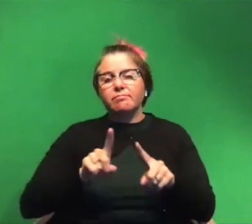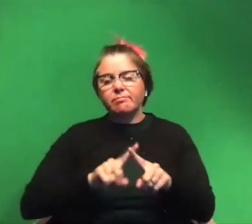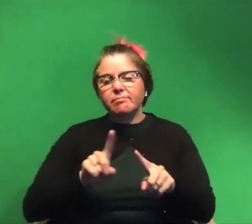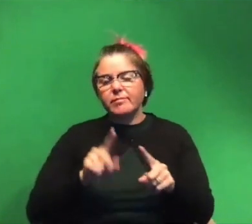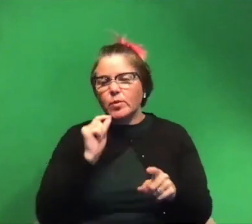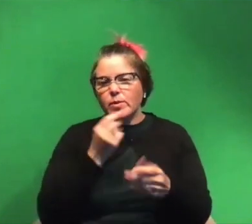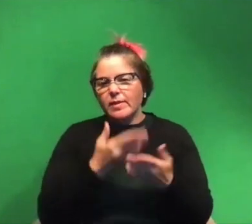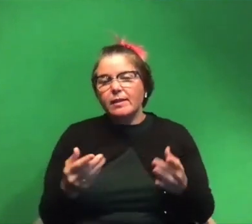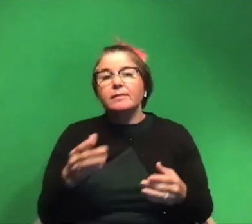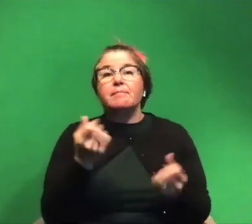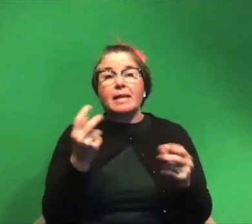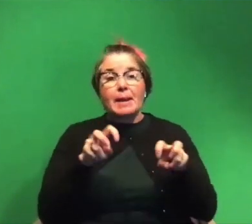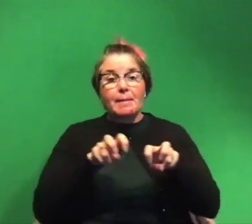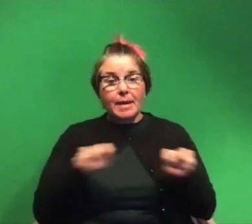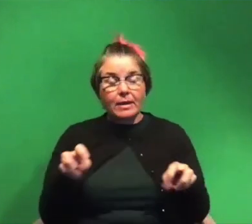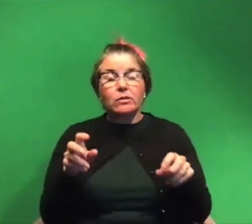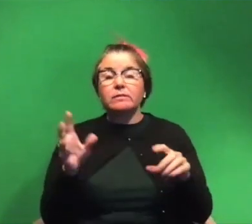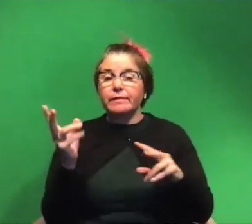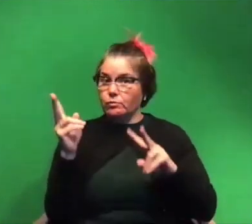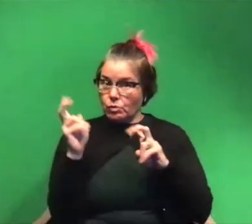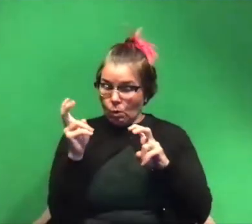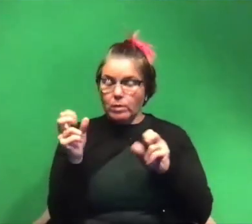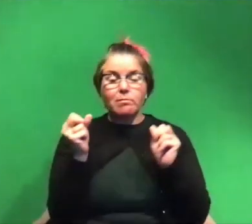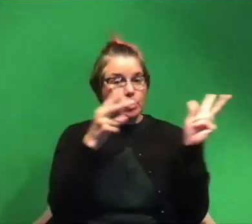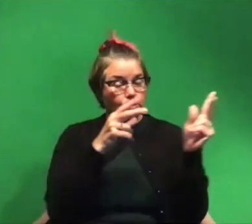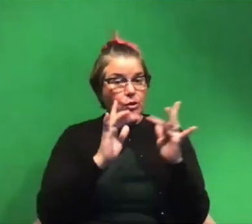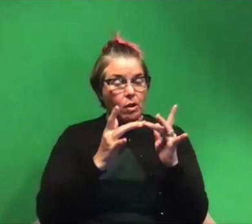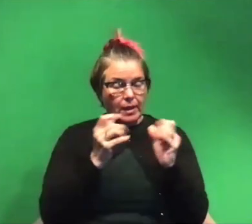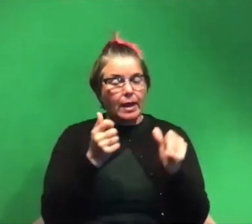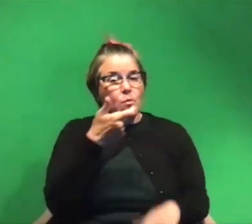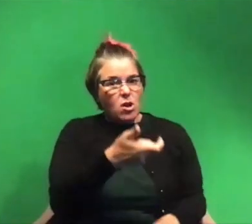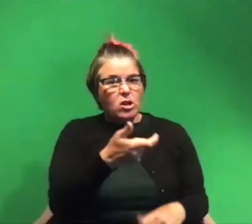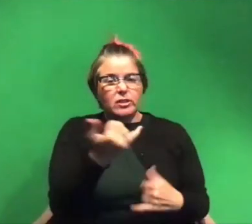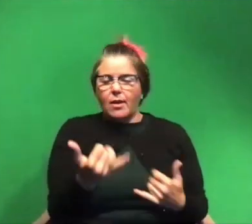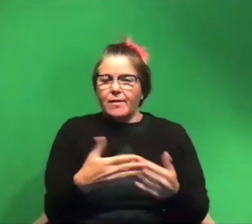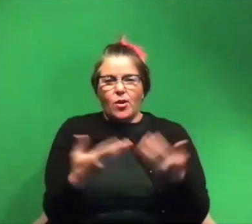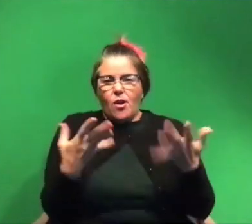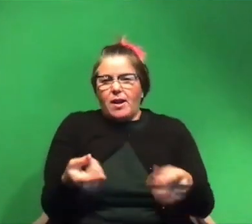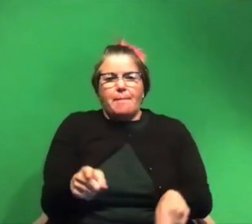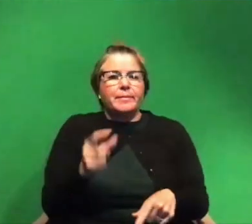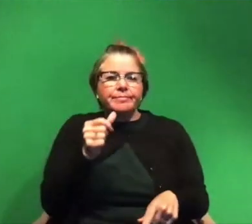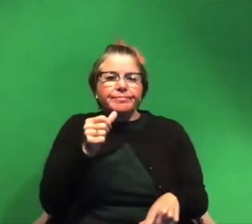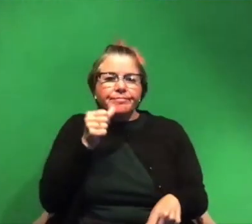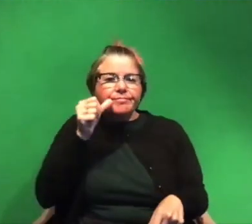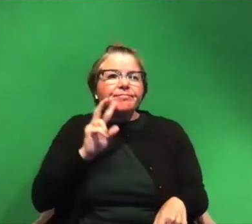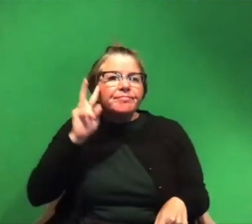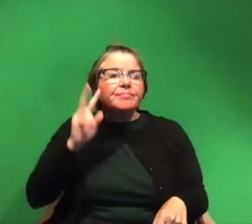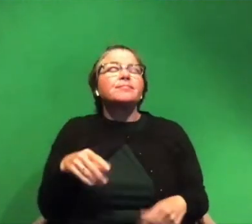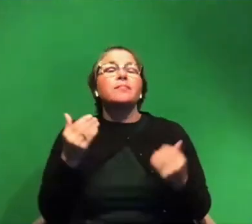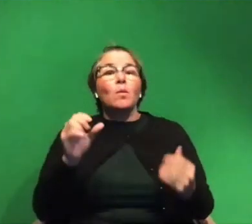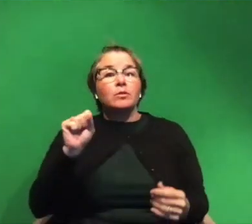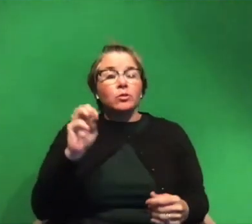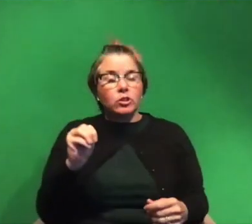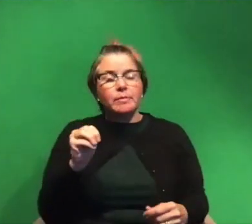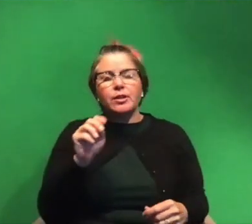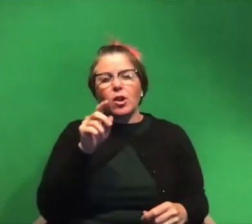and a lot of those panels were recorded and posted online so you can watch them now even if they happened a couple days ago so if you go on social media look